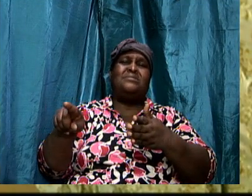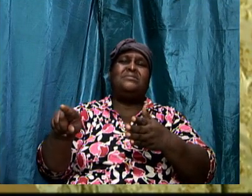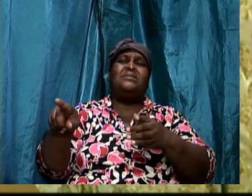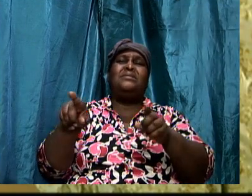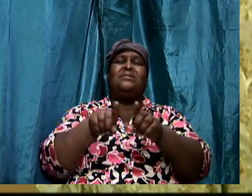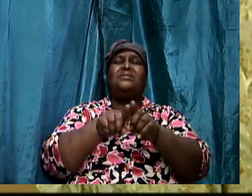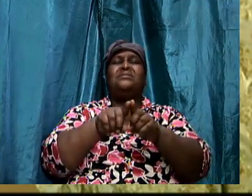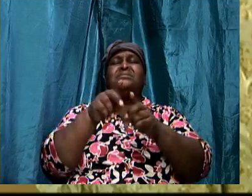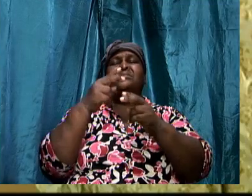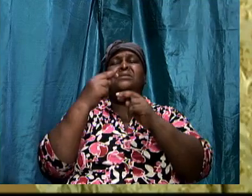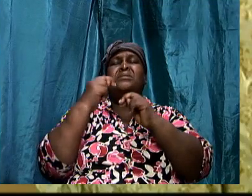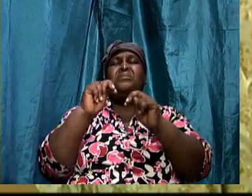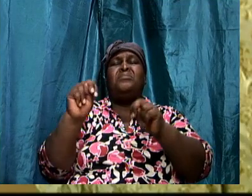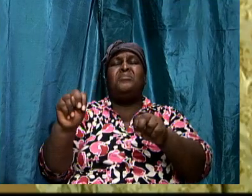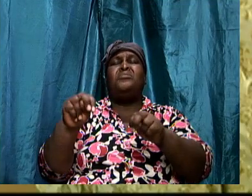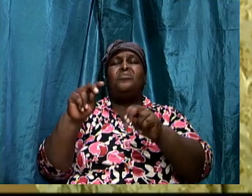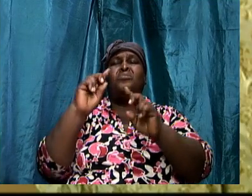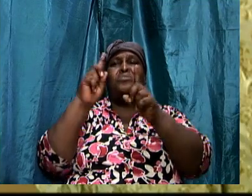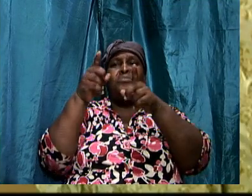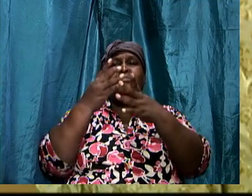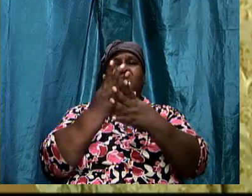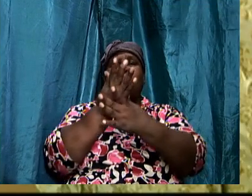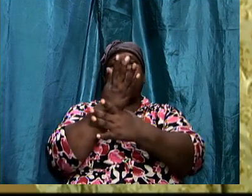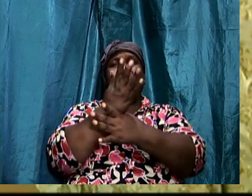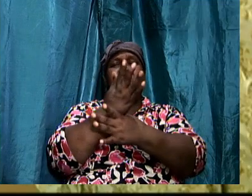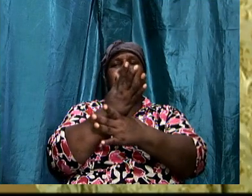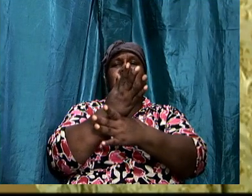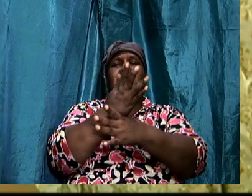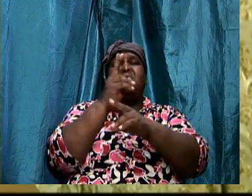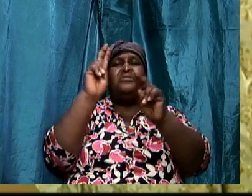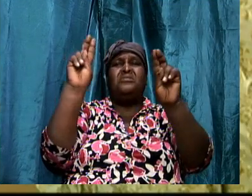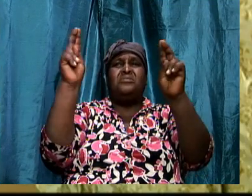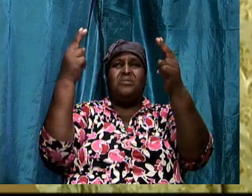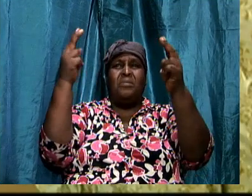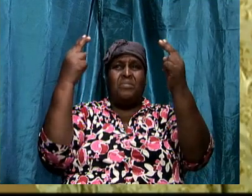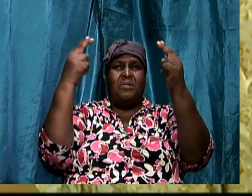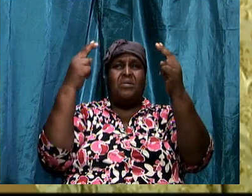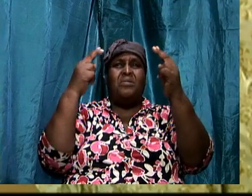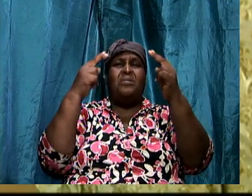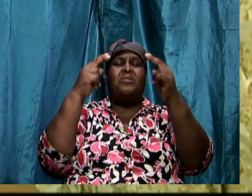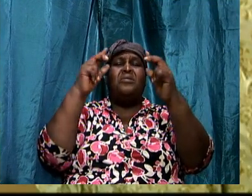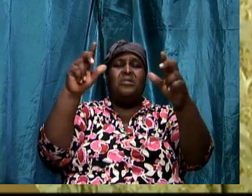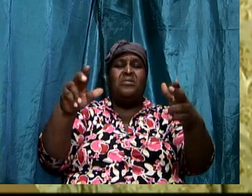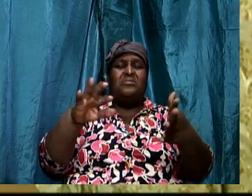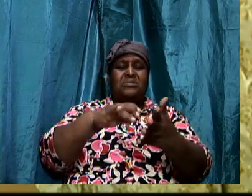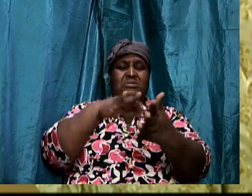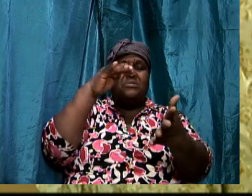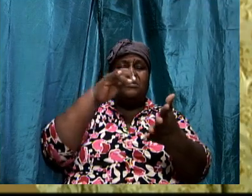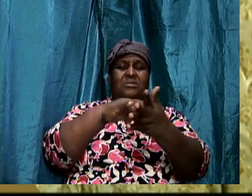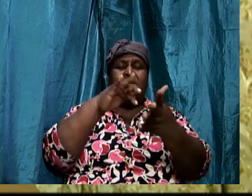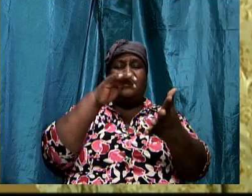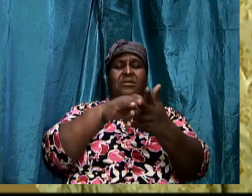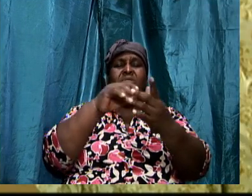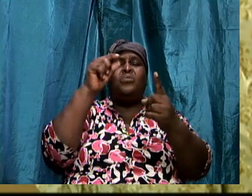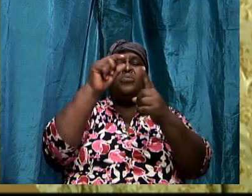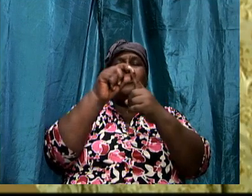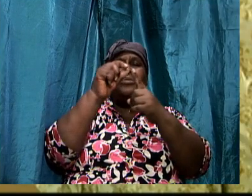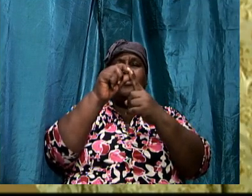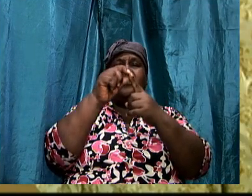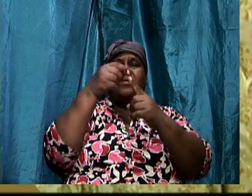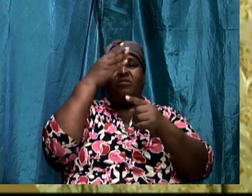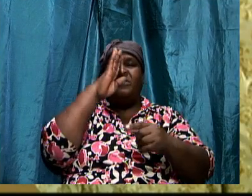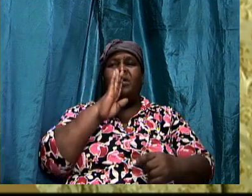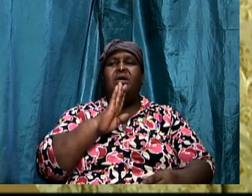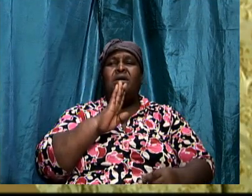going through the series, Walking in the Word. By now,